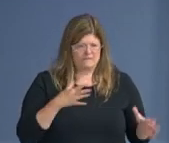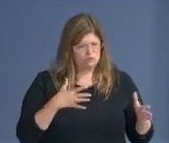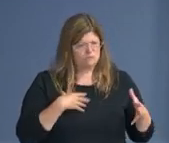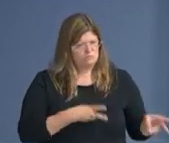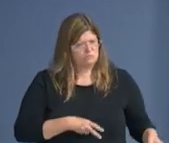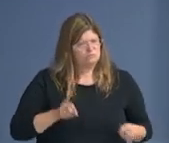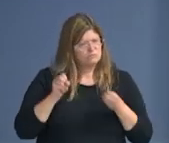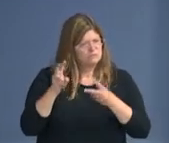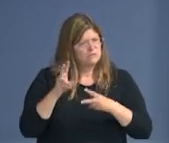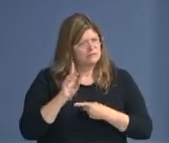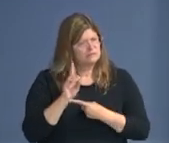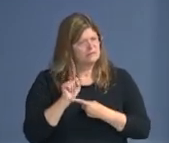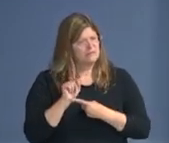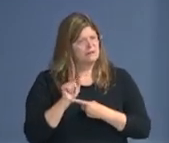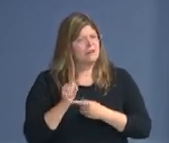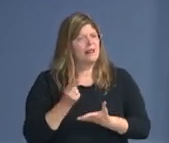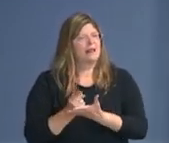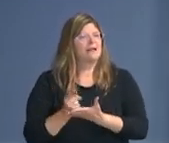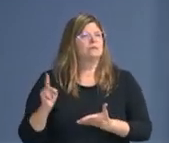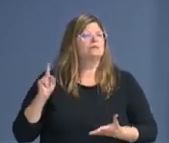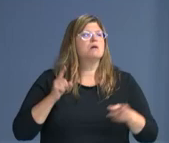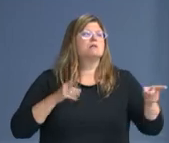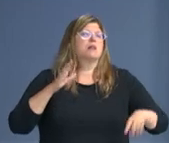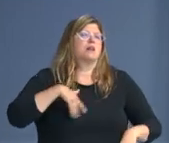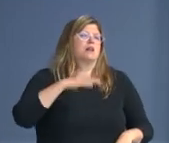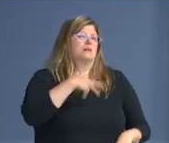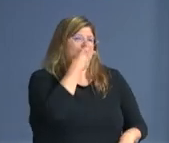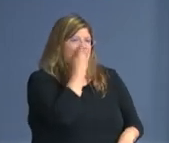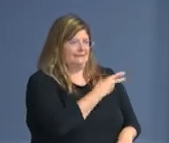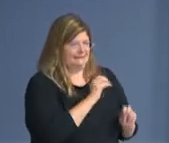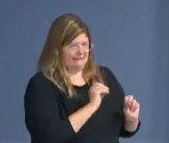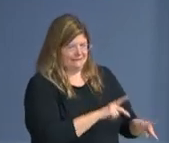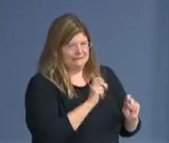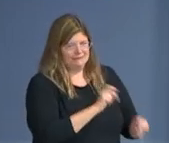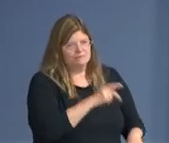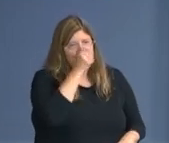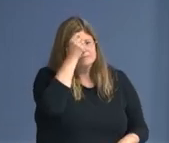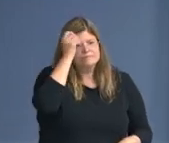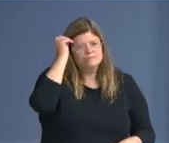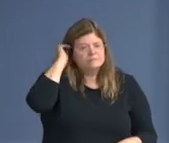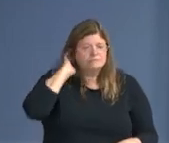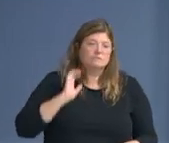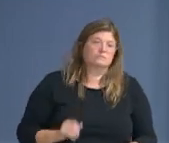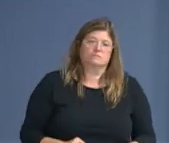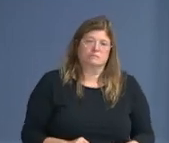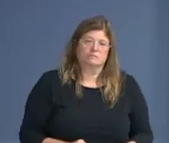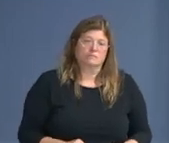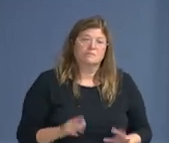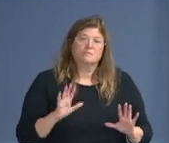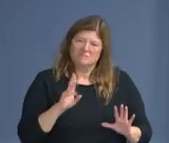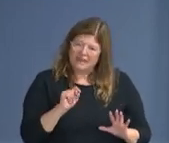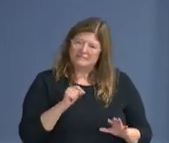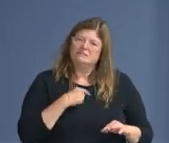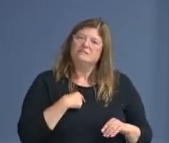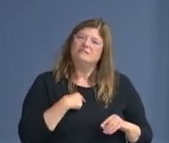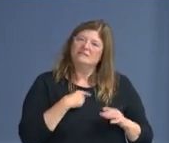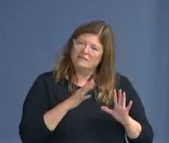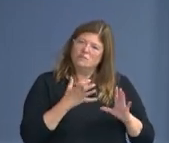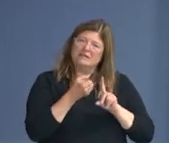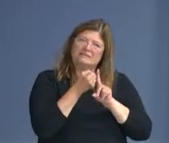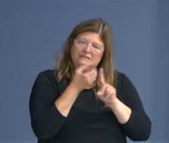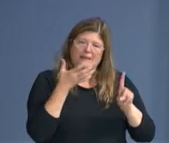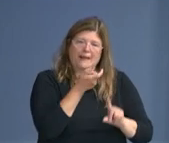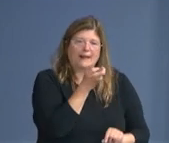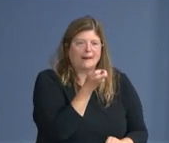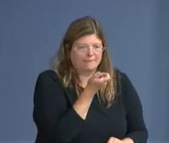you. And Mayor Basler, could I ask you a non-COVID question? I am going to elaborate on that. You do recall us making it very